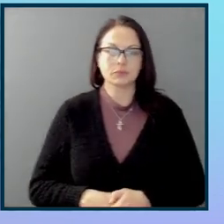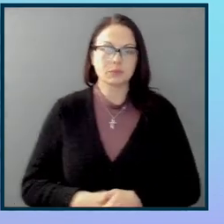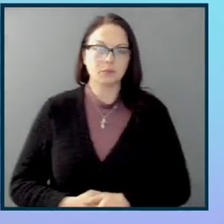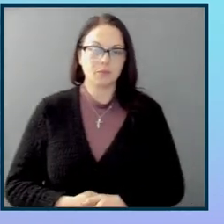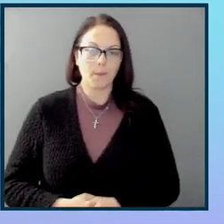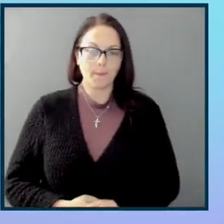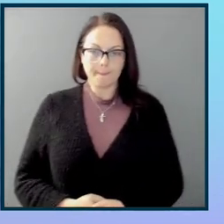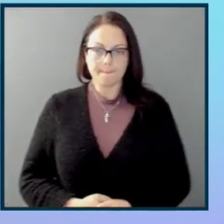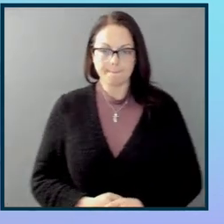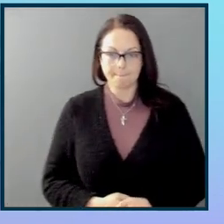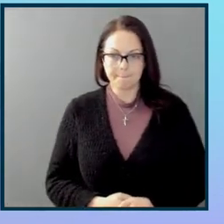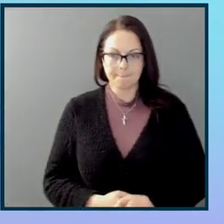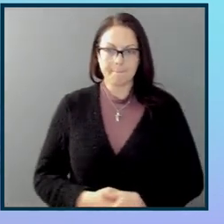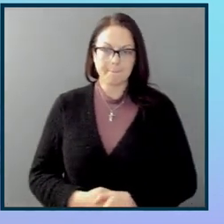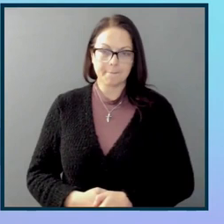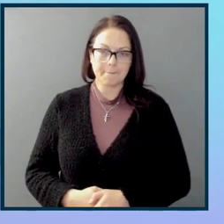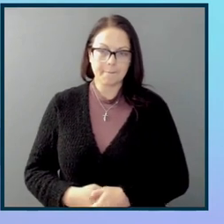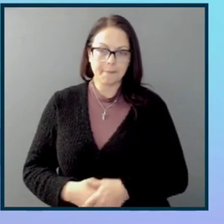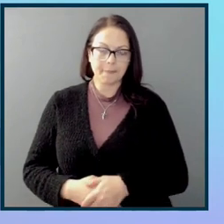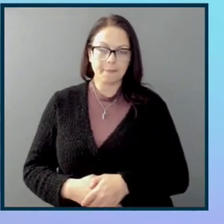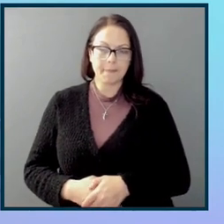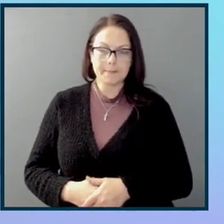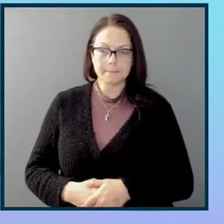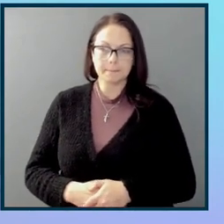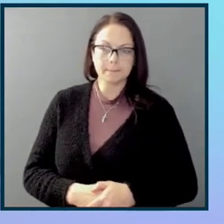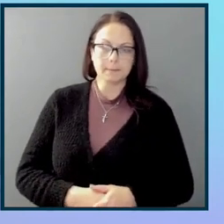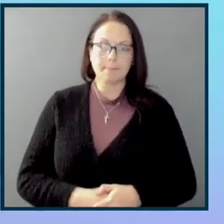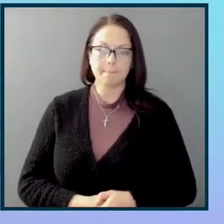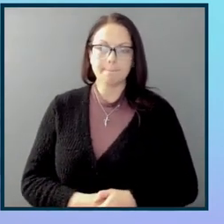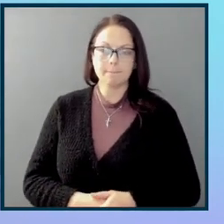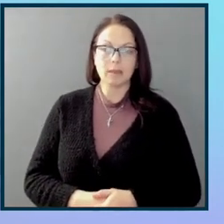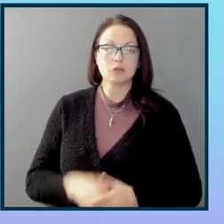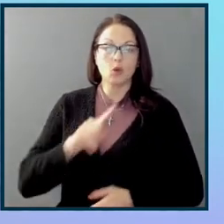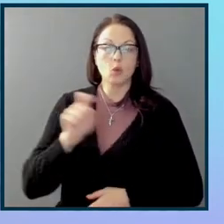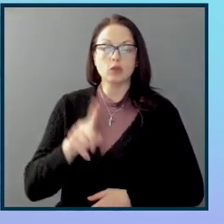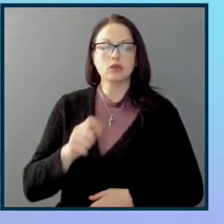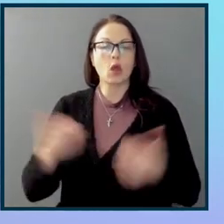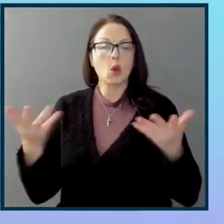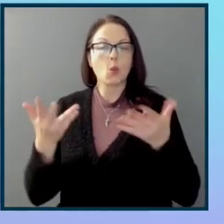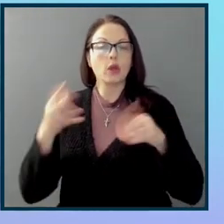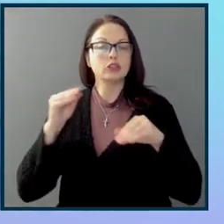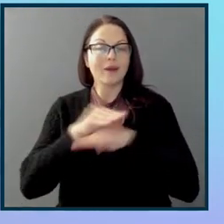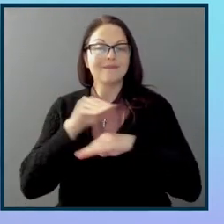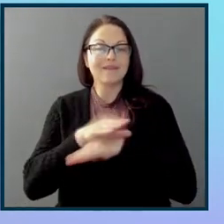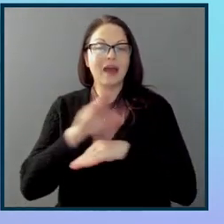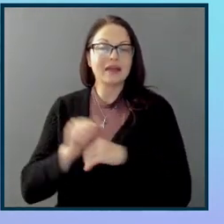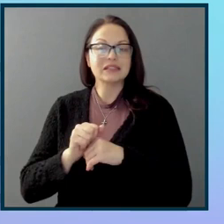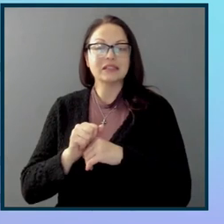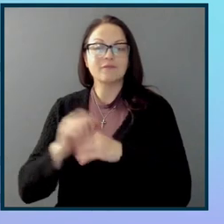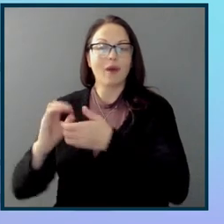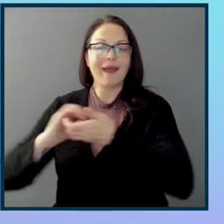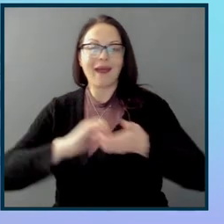here's a question that got a lot of up votes earlier. What's your advice for allies to push the needle in